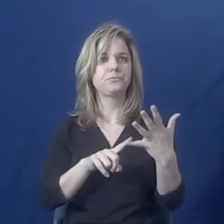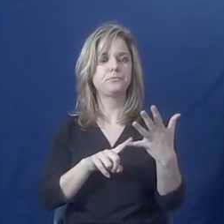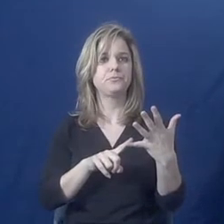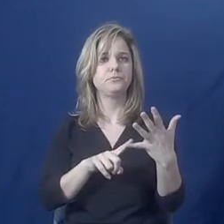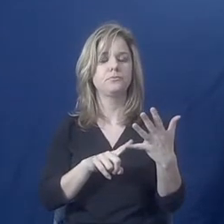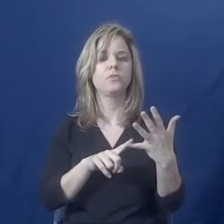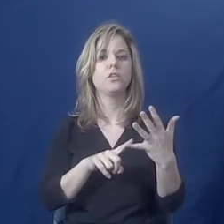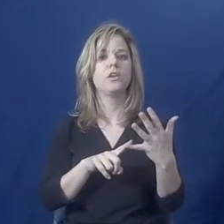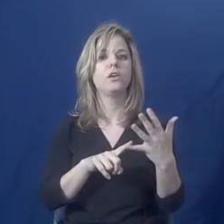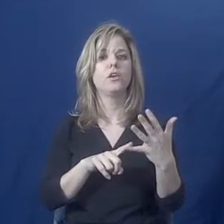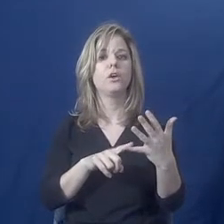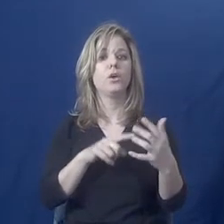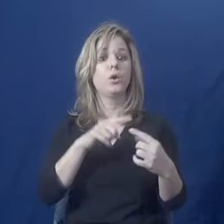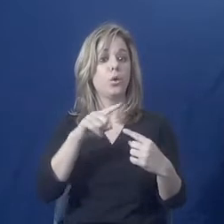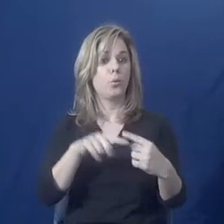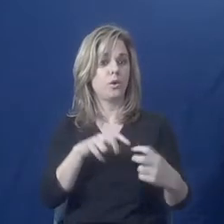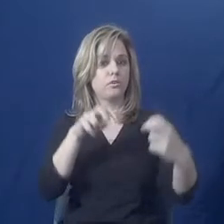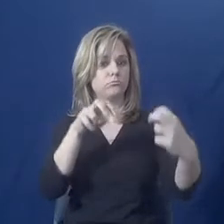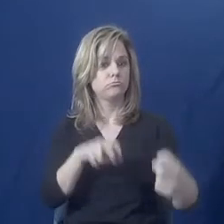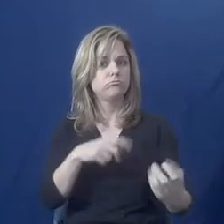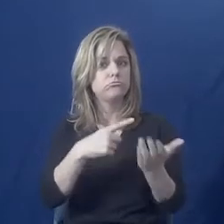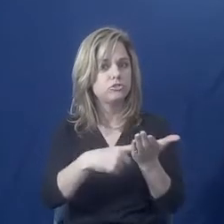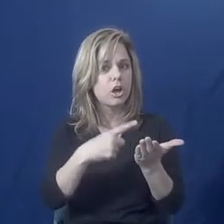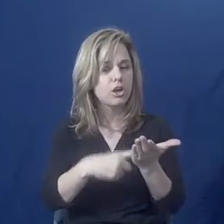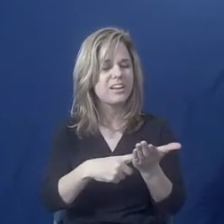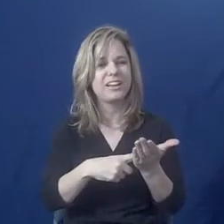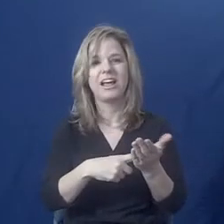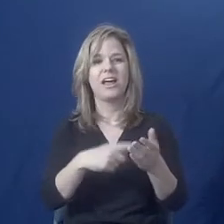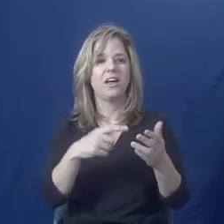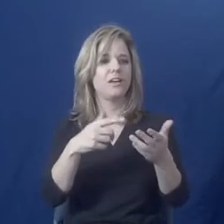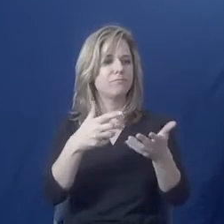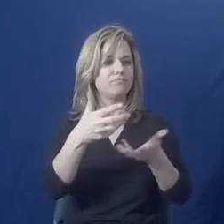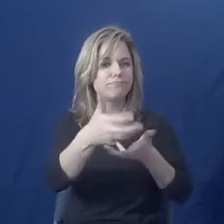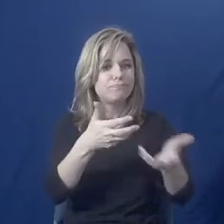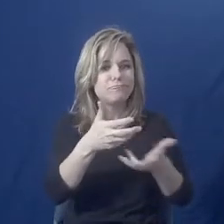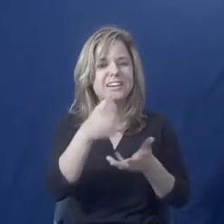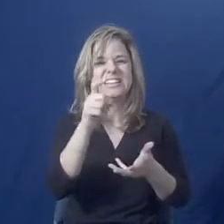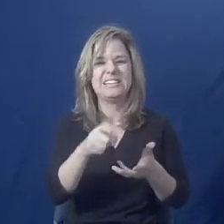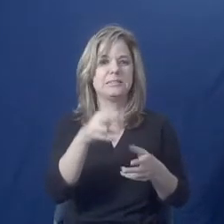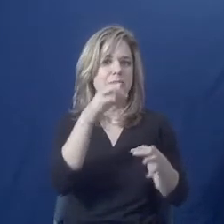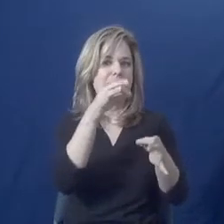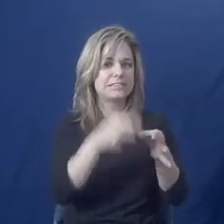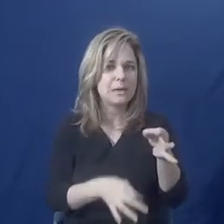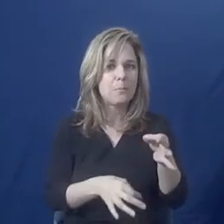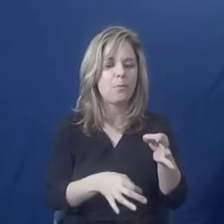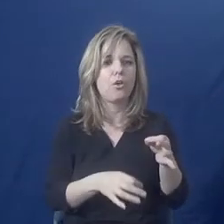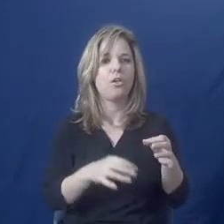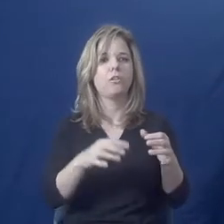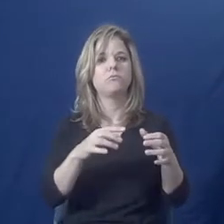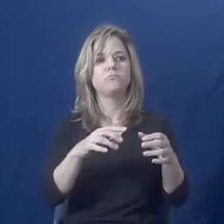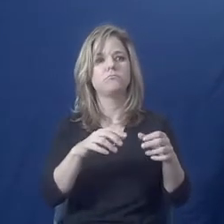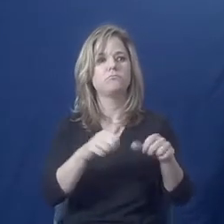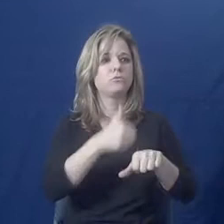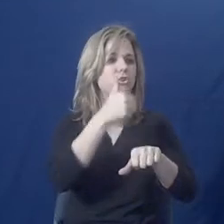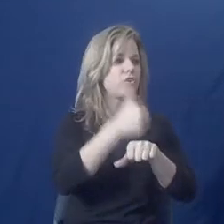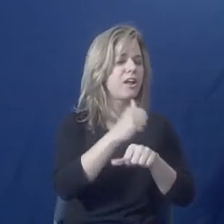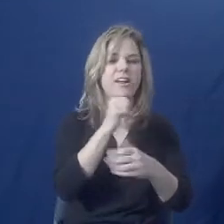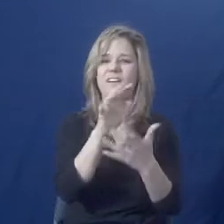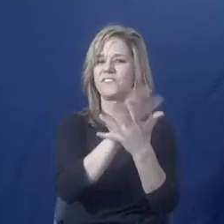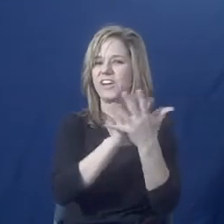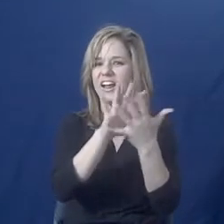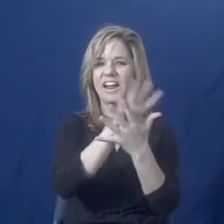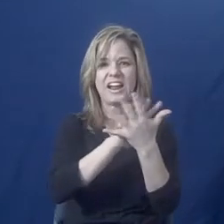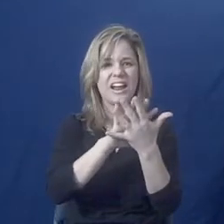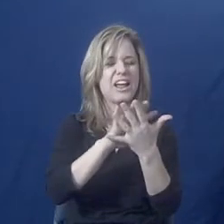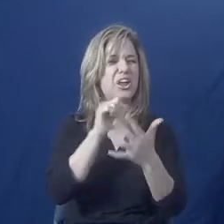simple language, concrete language, and to avoid jargon. When I say